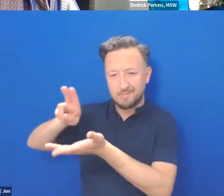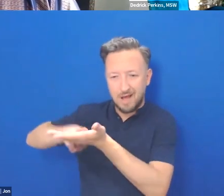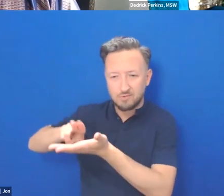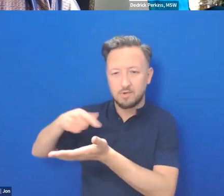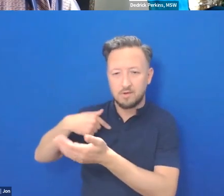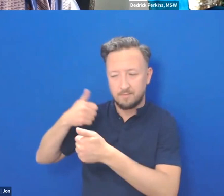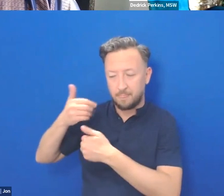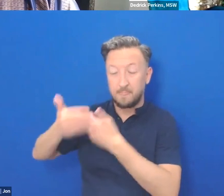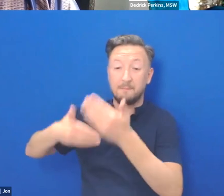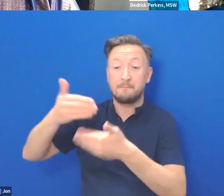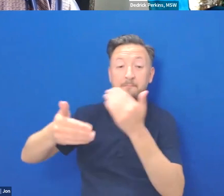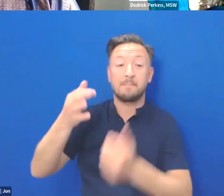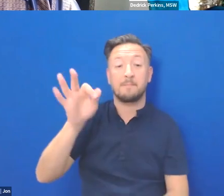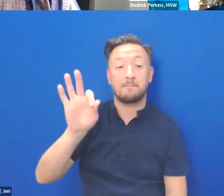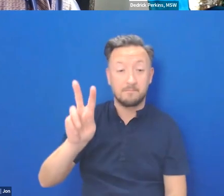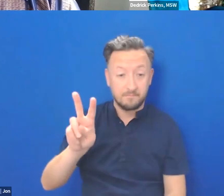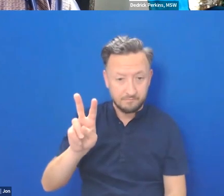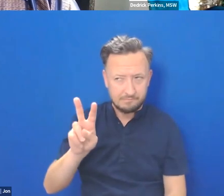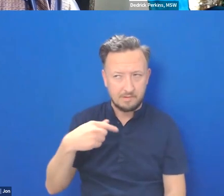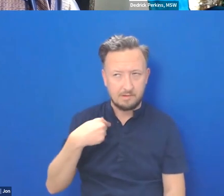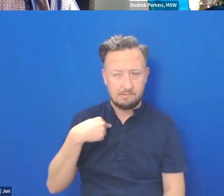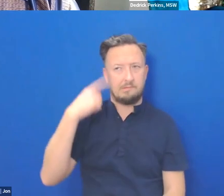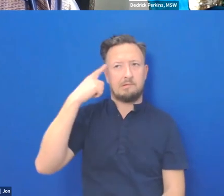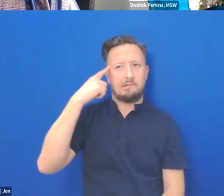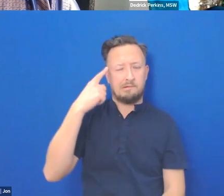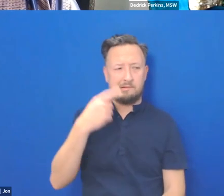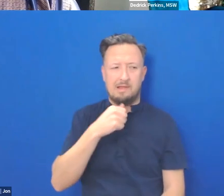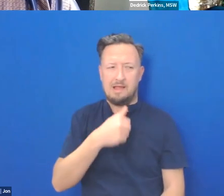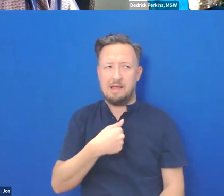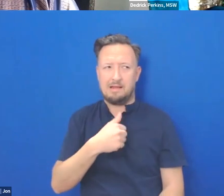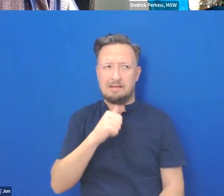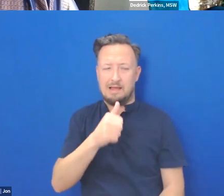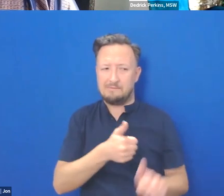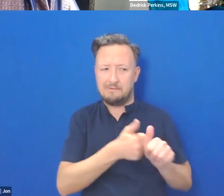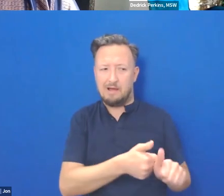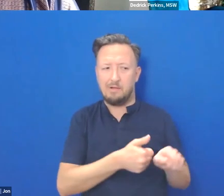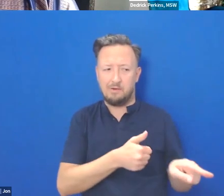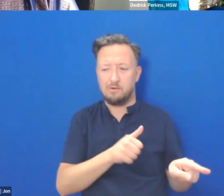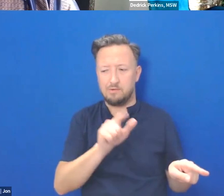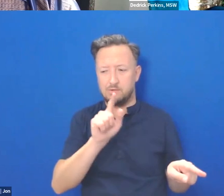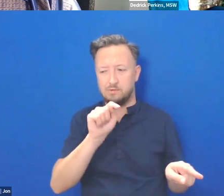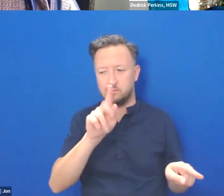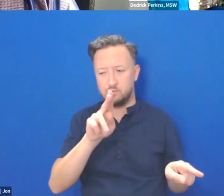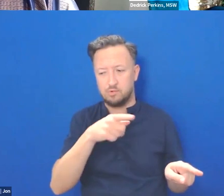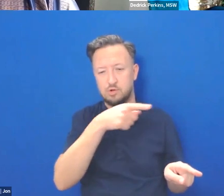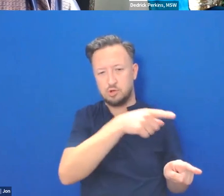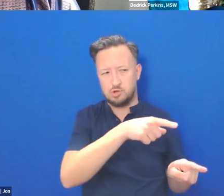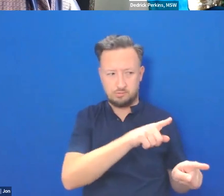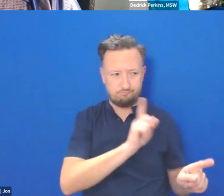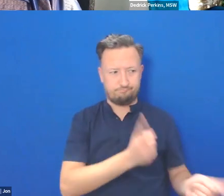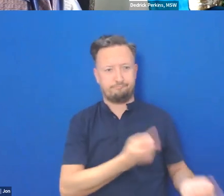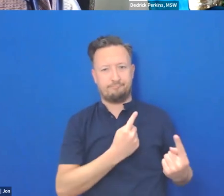Now, 1992, I realized, oh, my God, I didn't follow through with my tutus. Kau'oha, as we say in Hawaiian, order. Right.